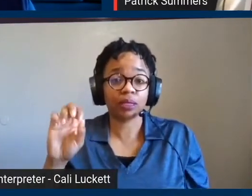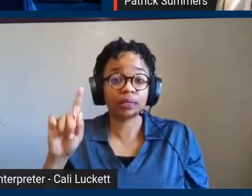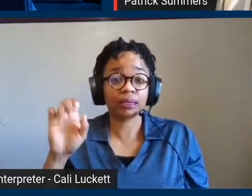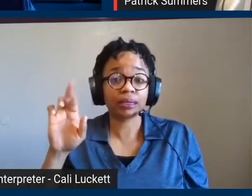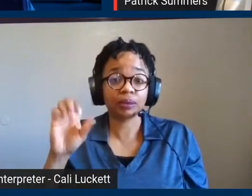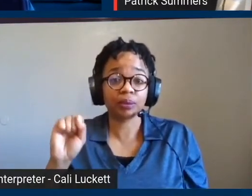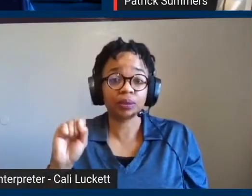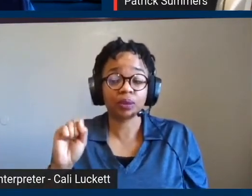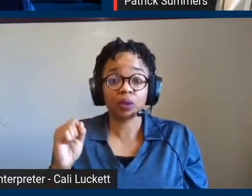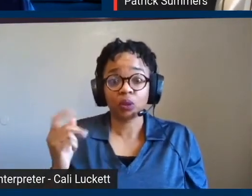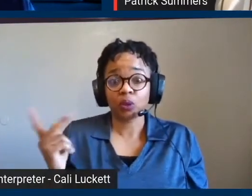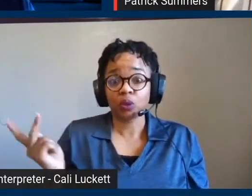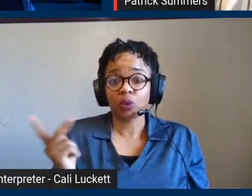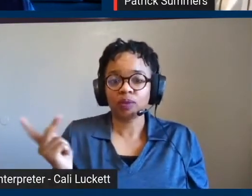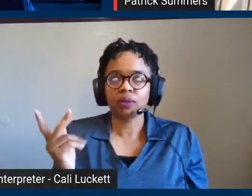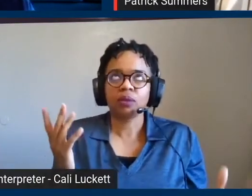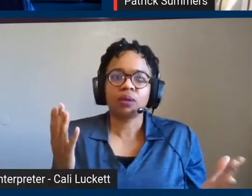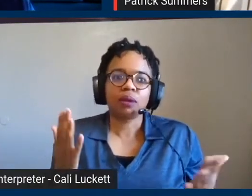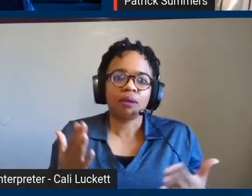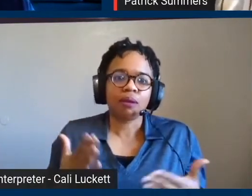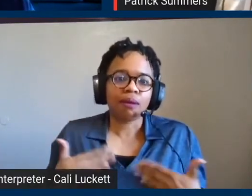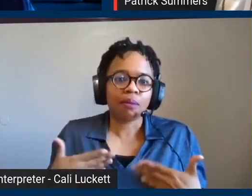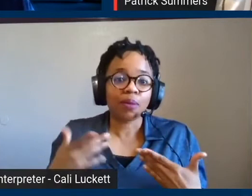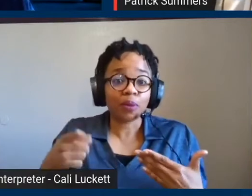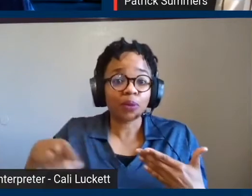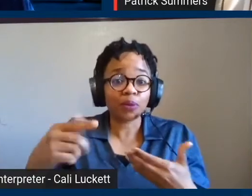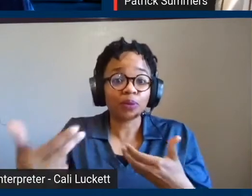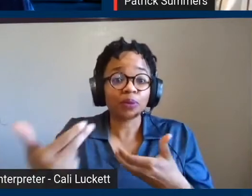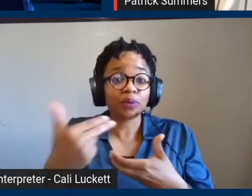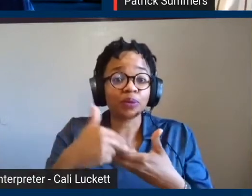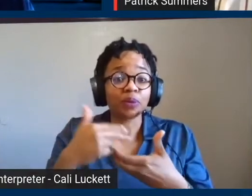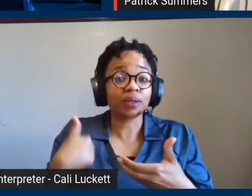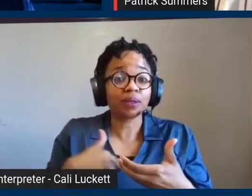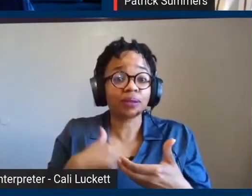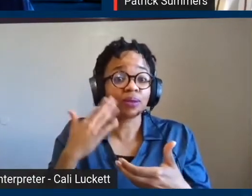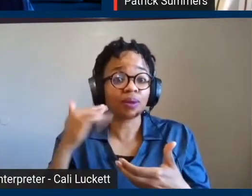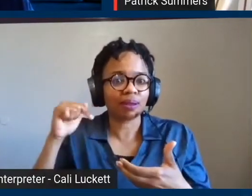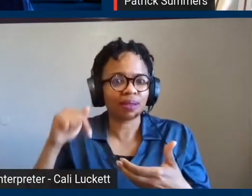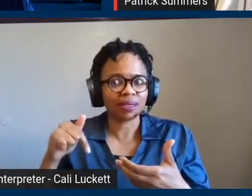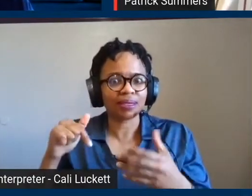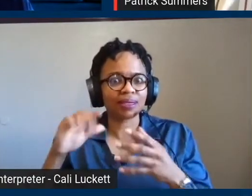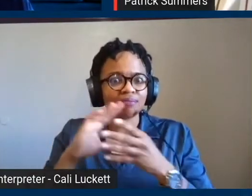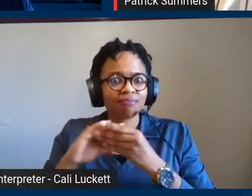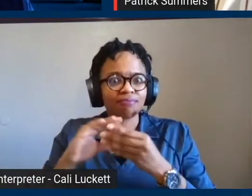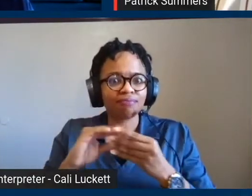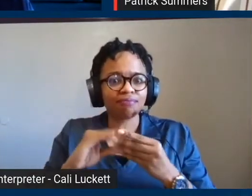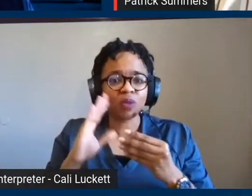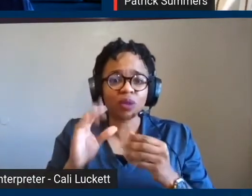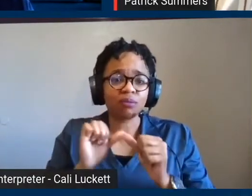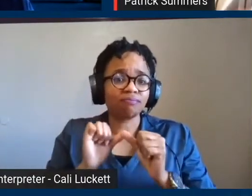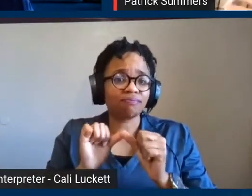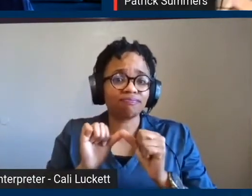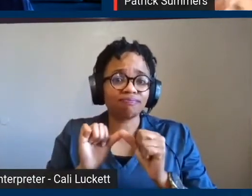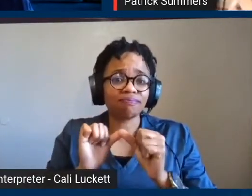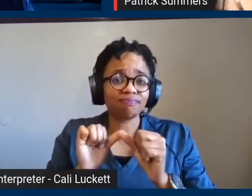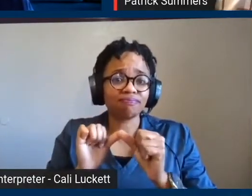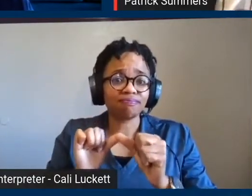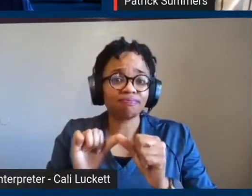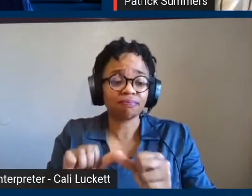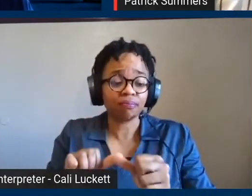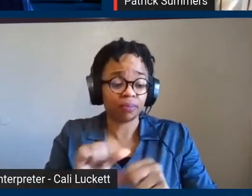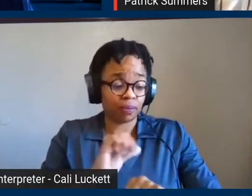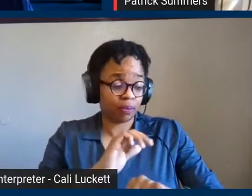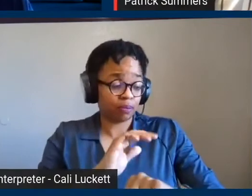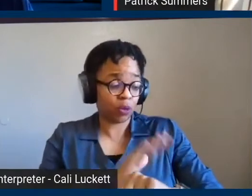delighted to welcome you to this ongoing series, which is exploring how music and singing are being used in a variety